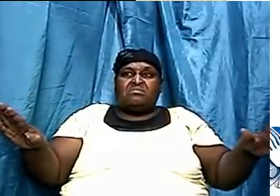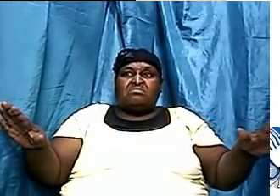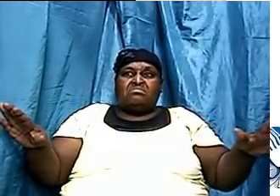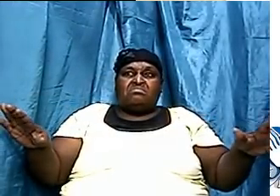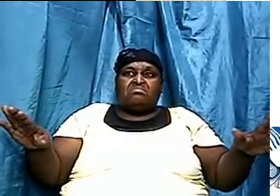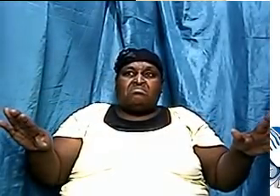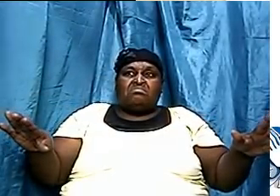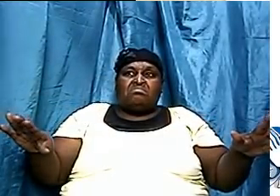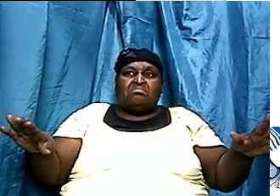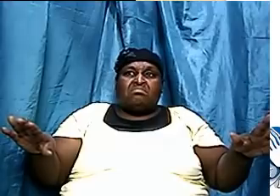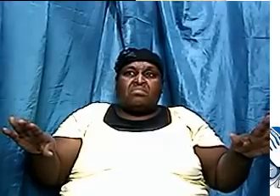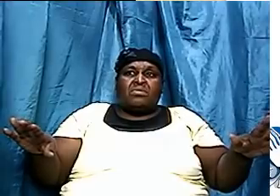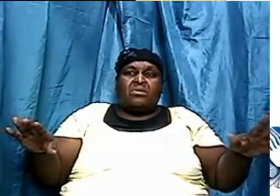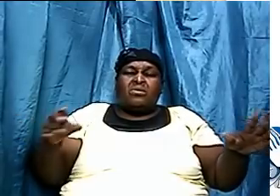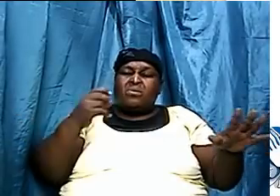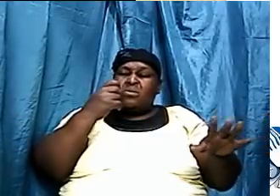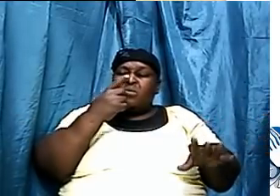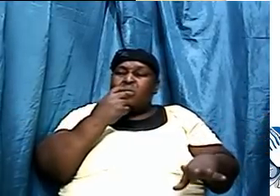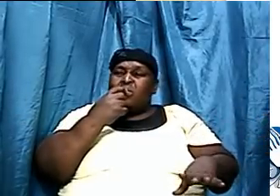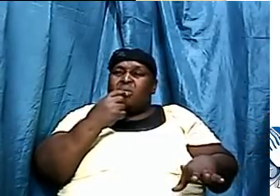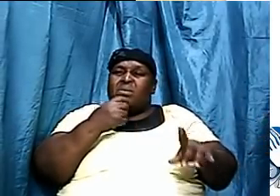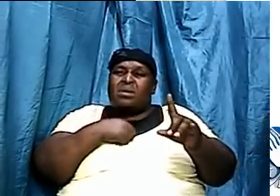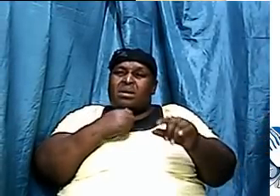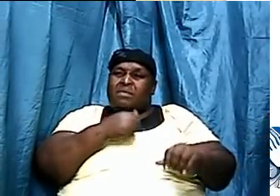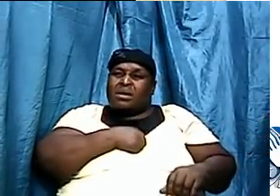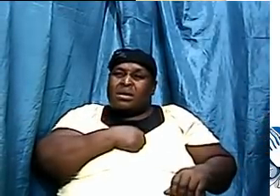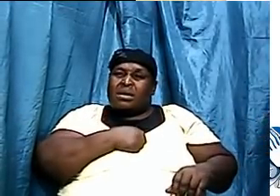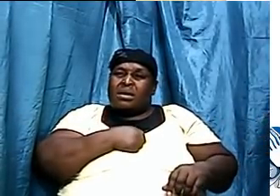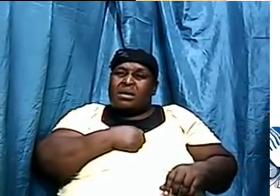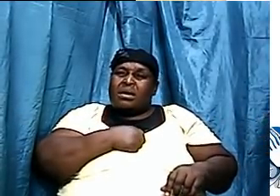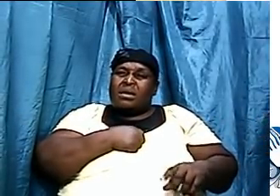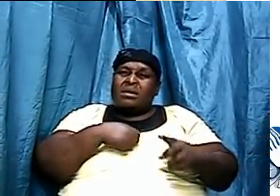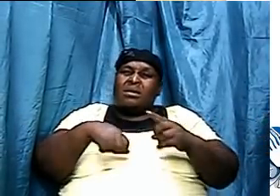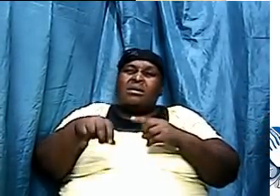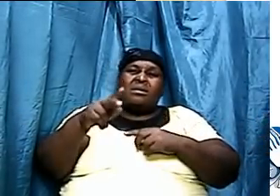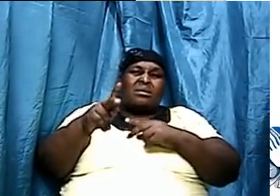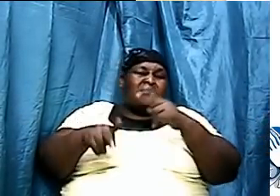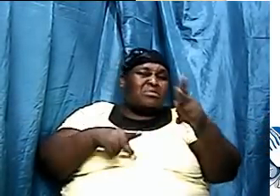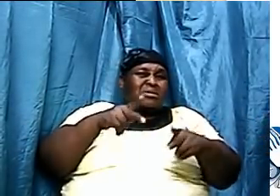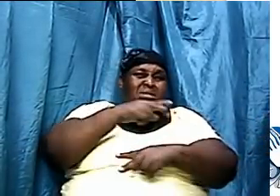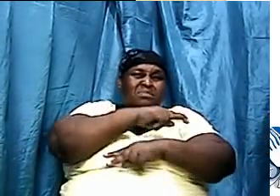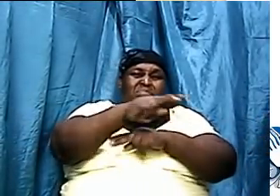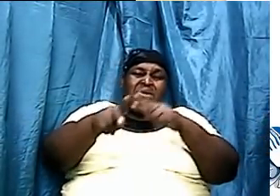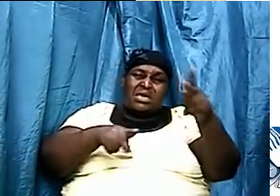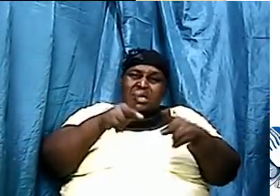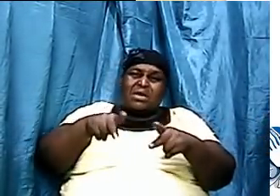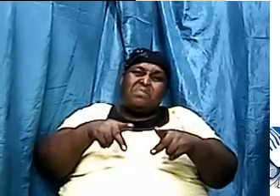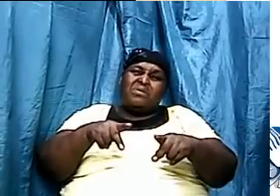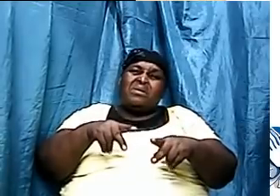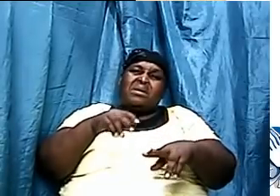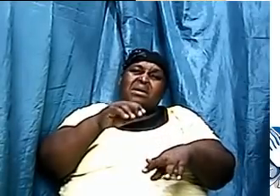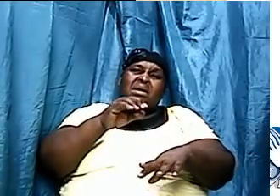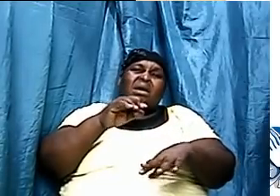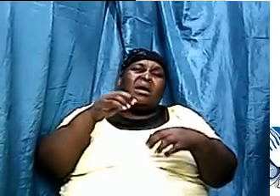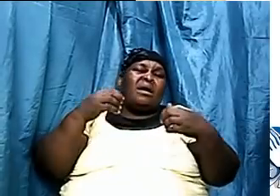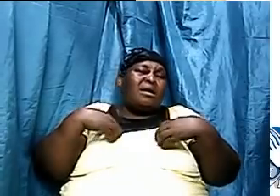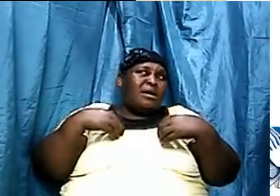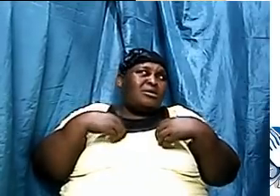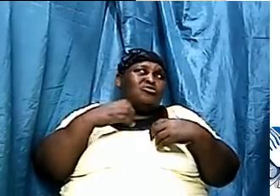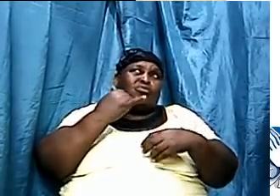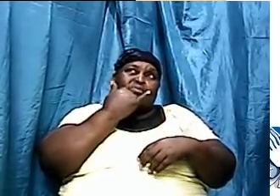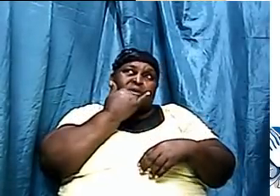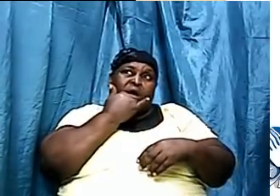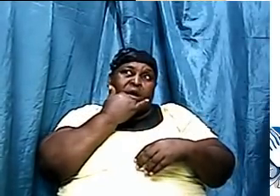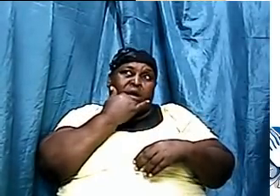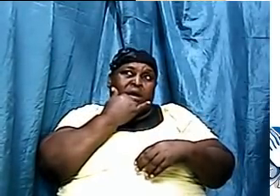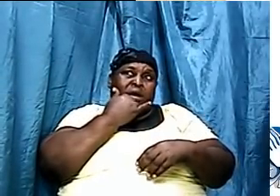Because guess what happened? Society had it wrong all along but God had it right all this